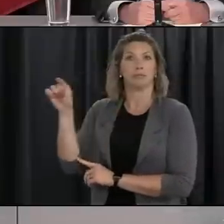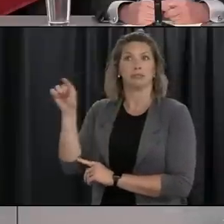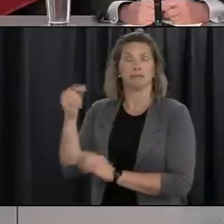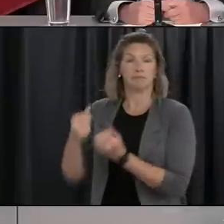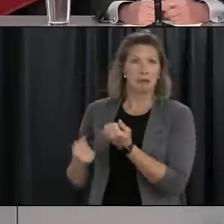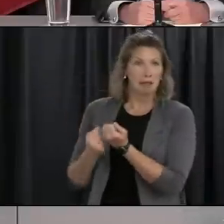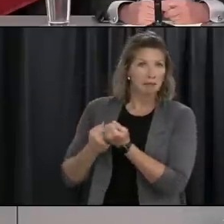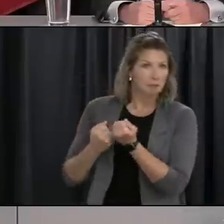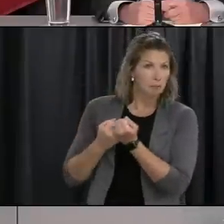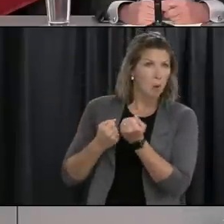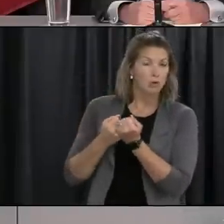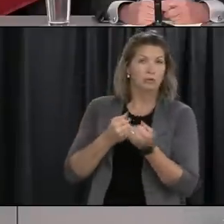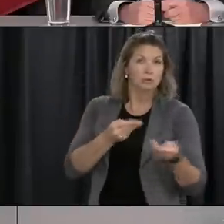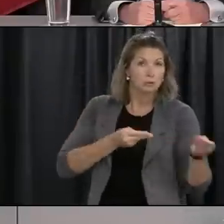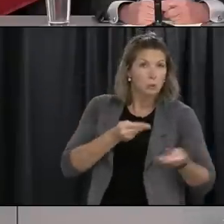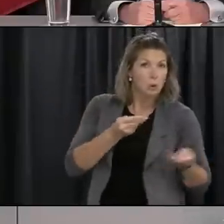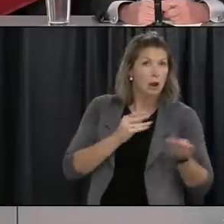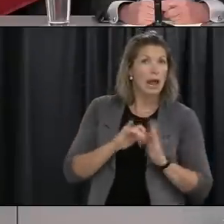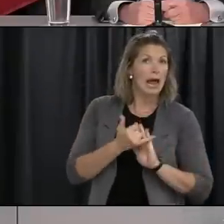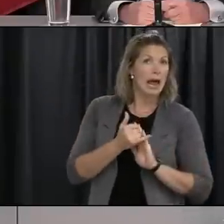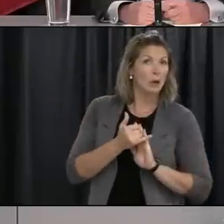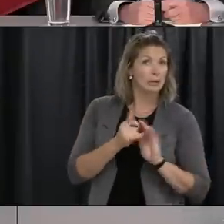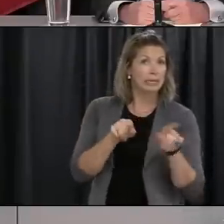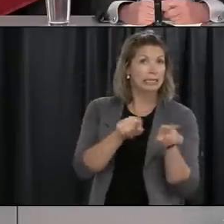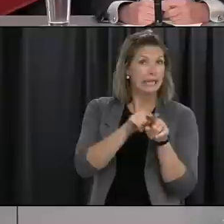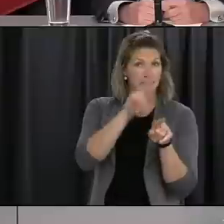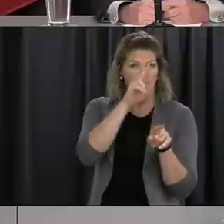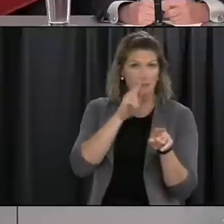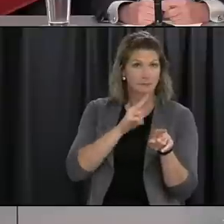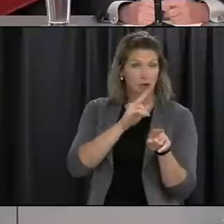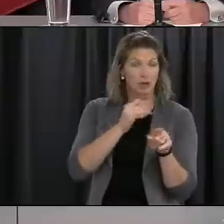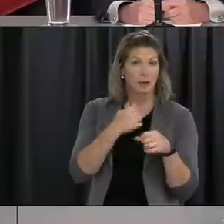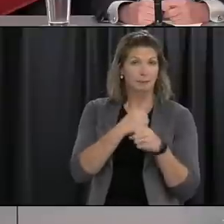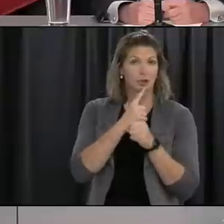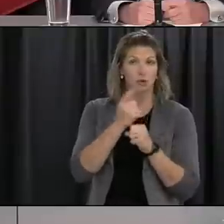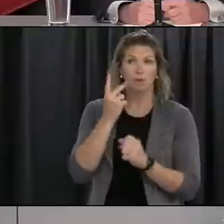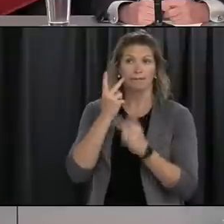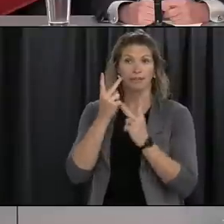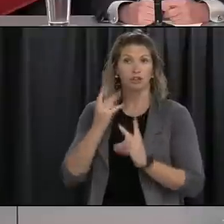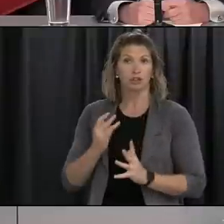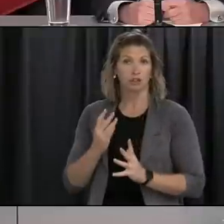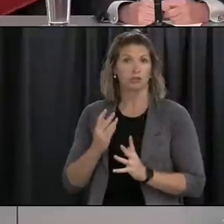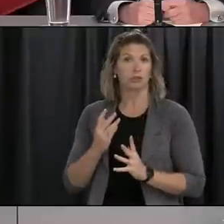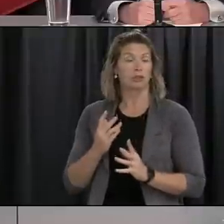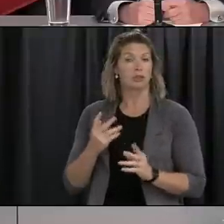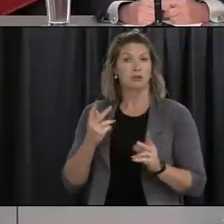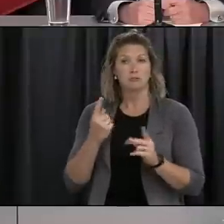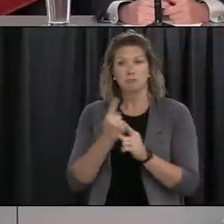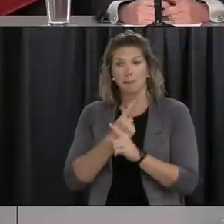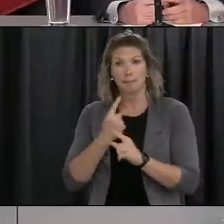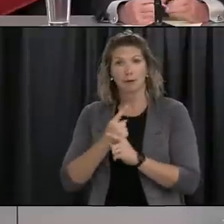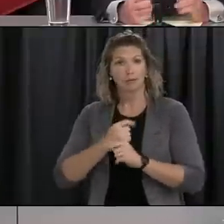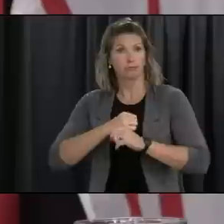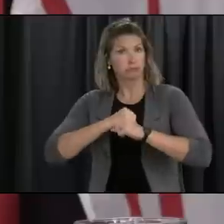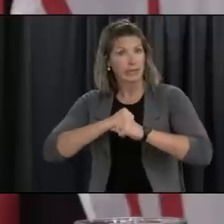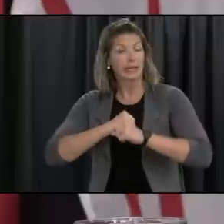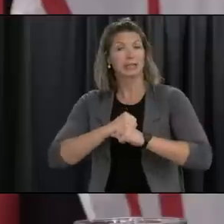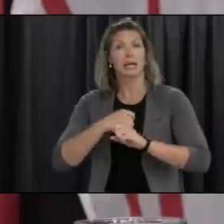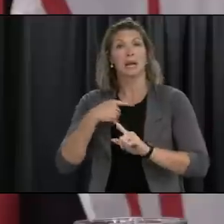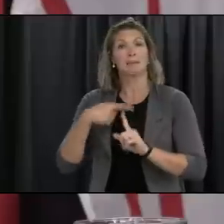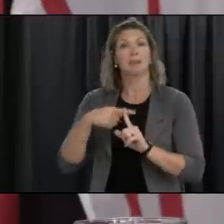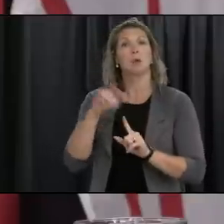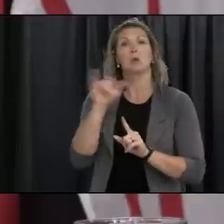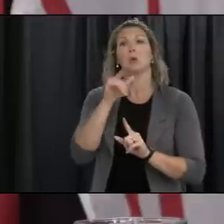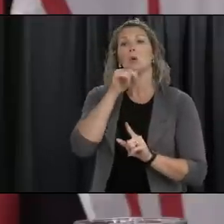vulnerable area that uh that visitors uh to the province are better monitor it's an excellent